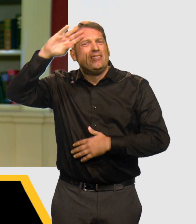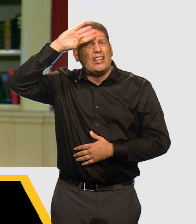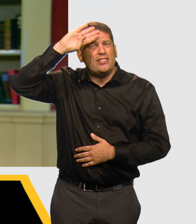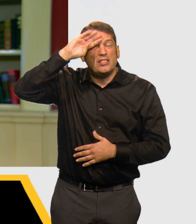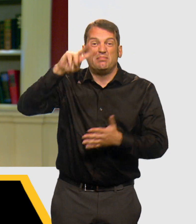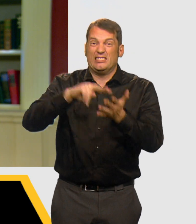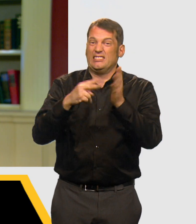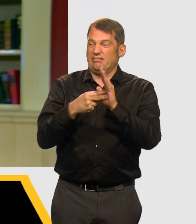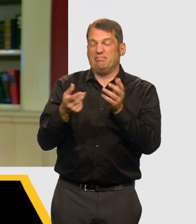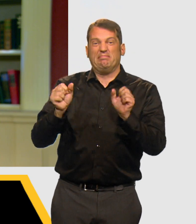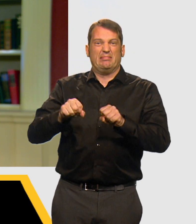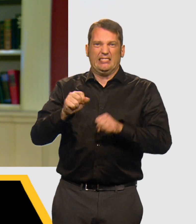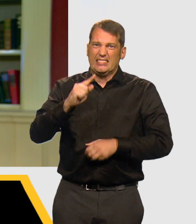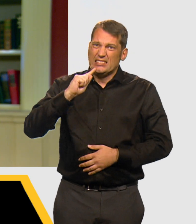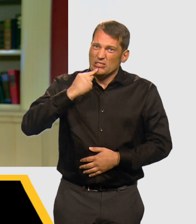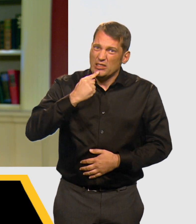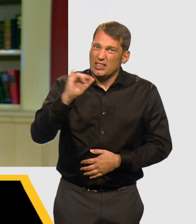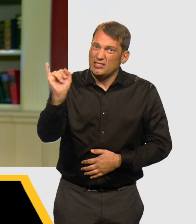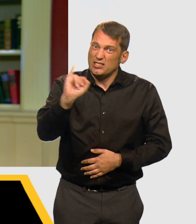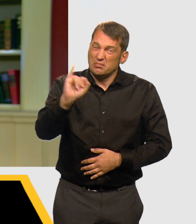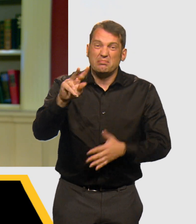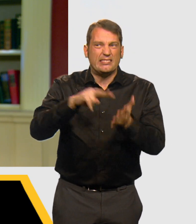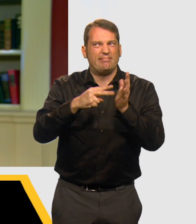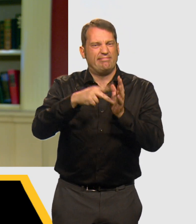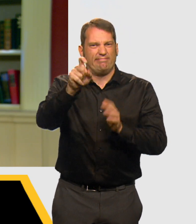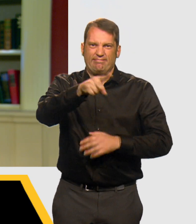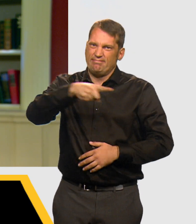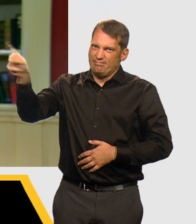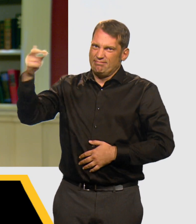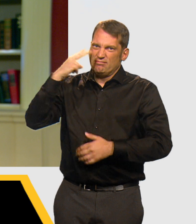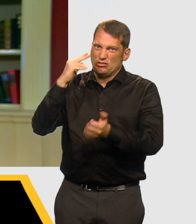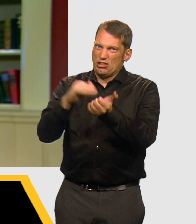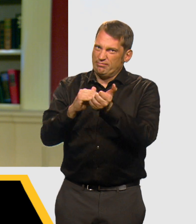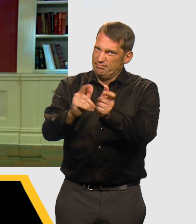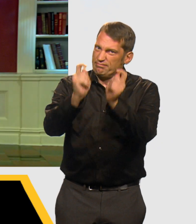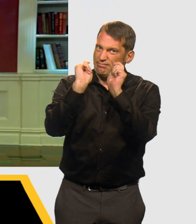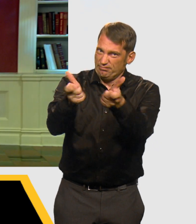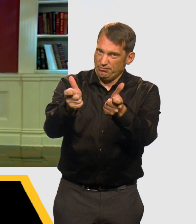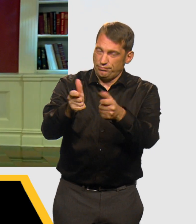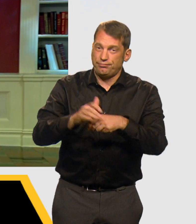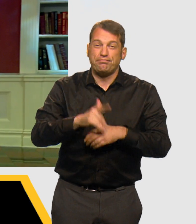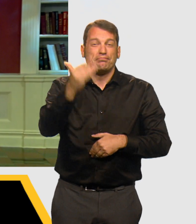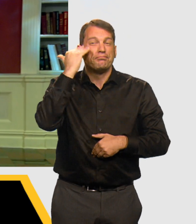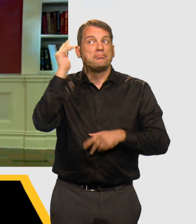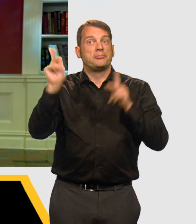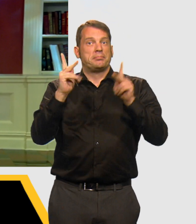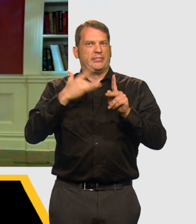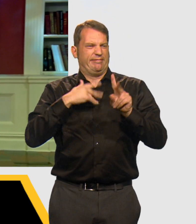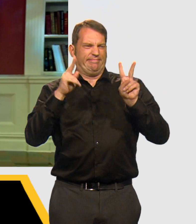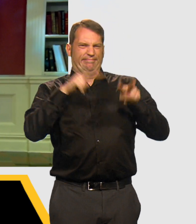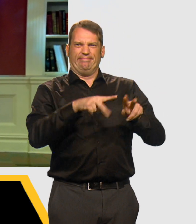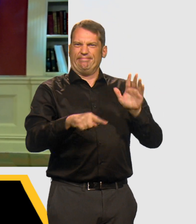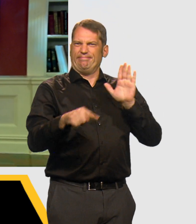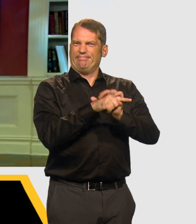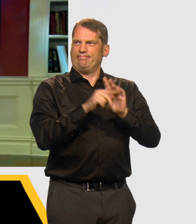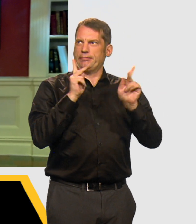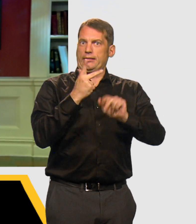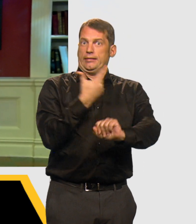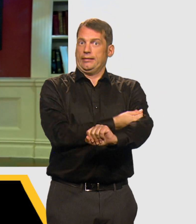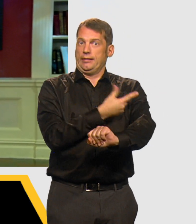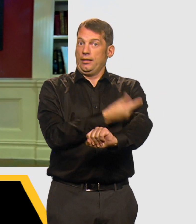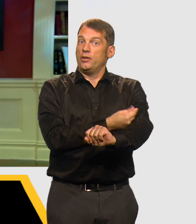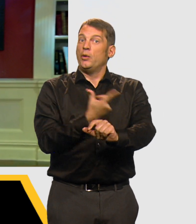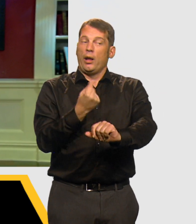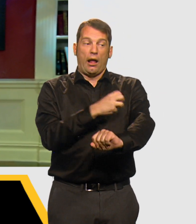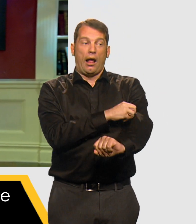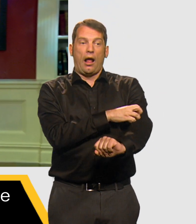this could be signs of a serious infection and you should seek medical treatment immediately. Because of stigma, many people who inject